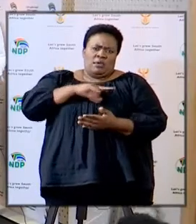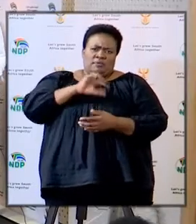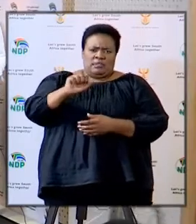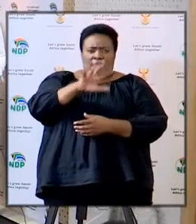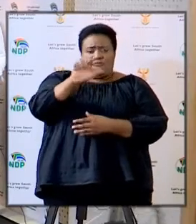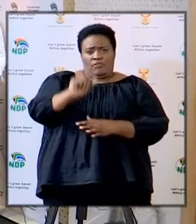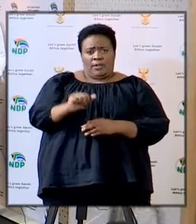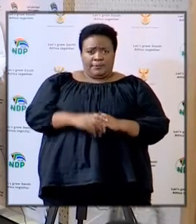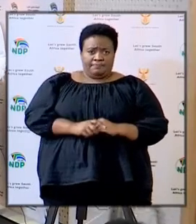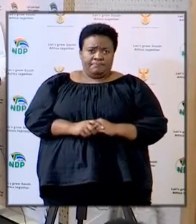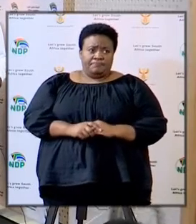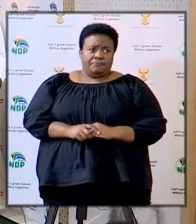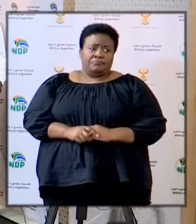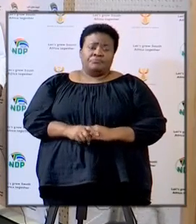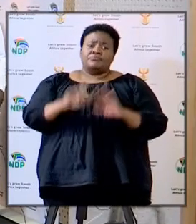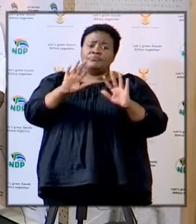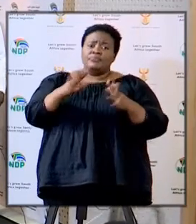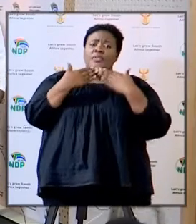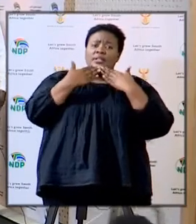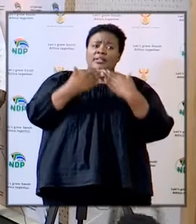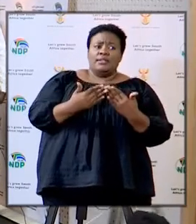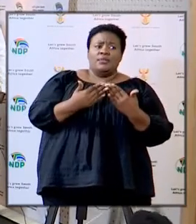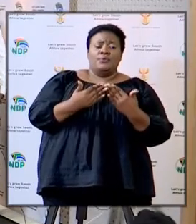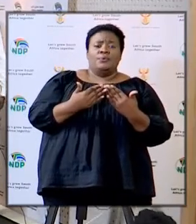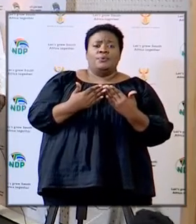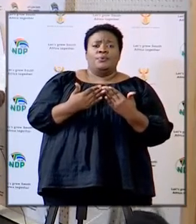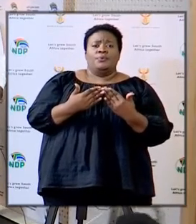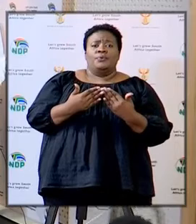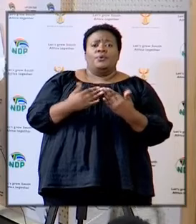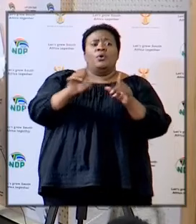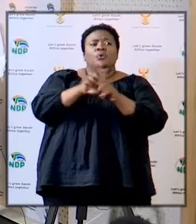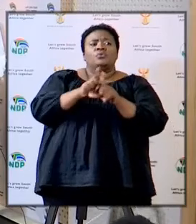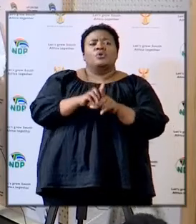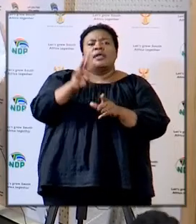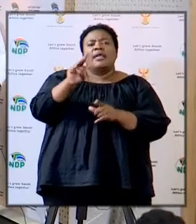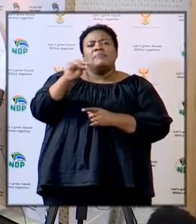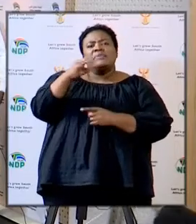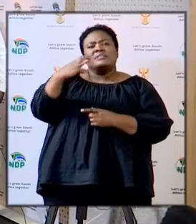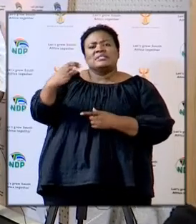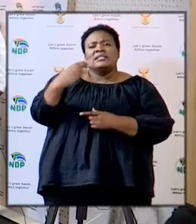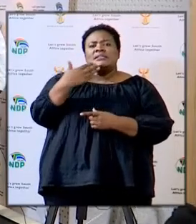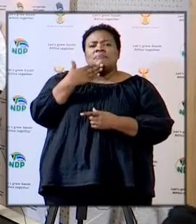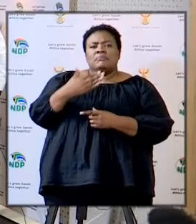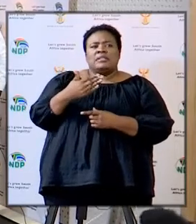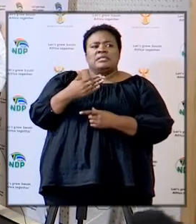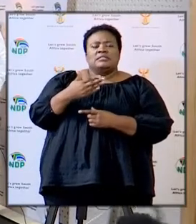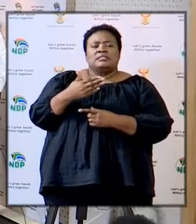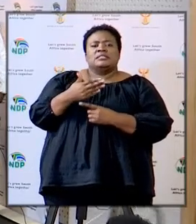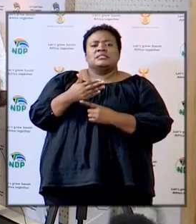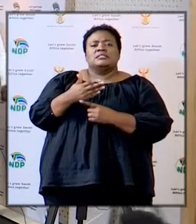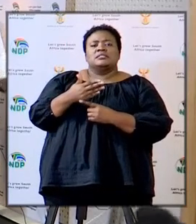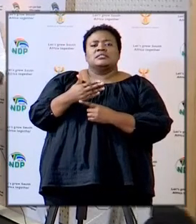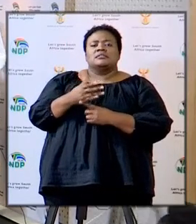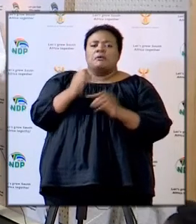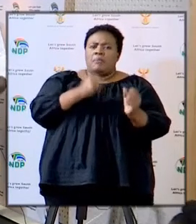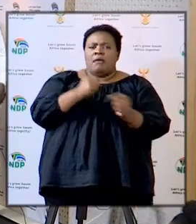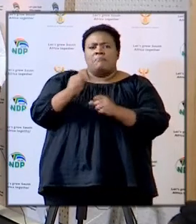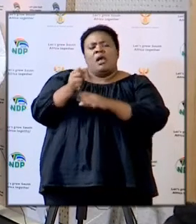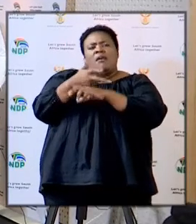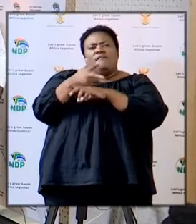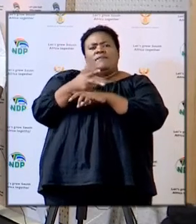okay thanks very much I'll also ask the MECs please to keep the video link up